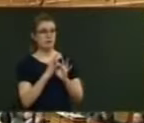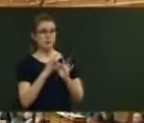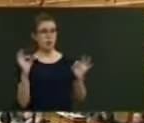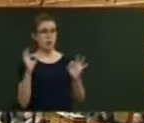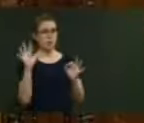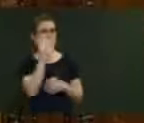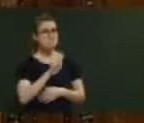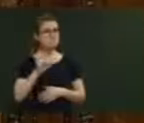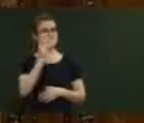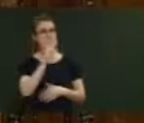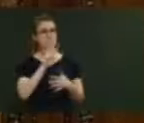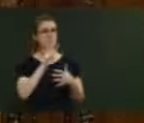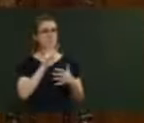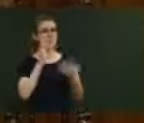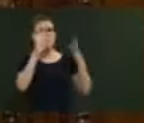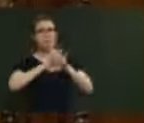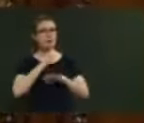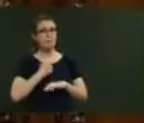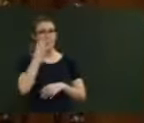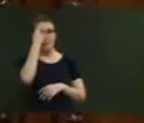Question number 10. The Hon. David.